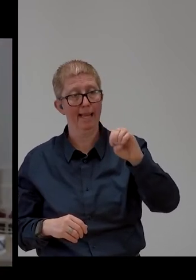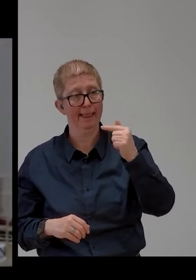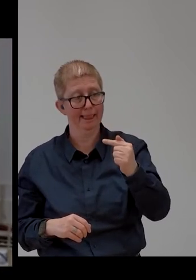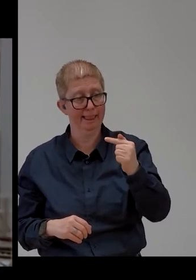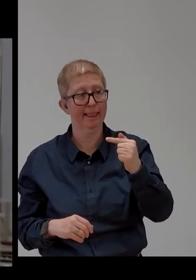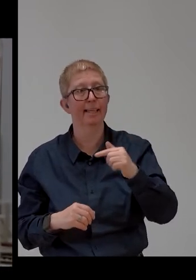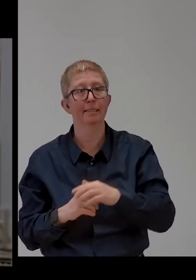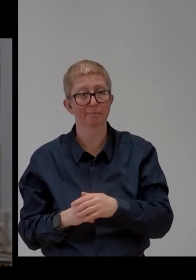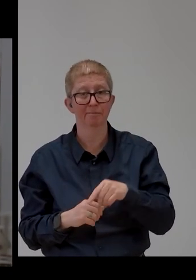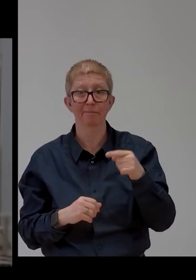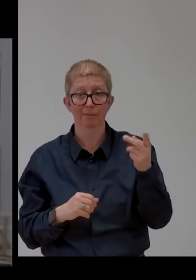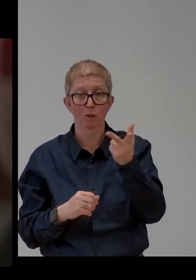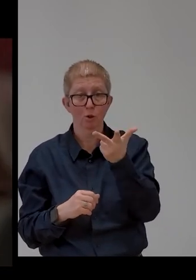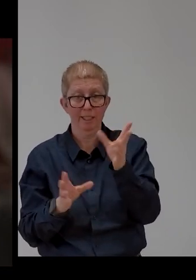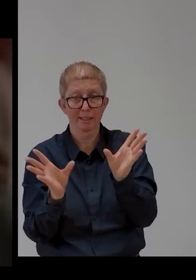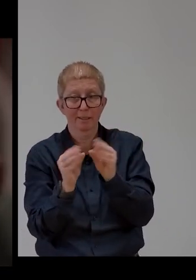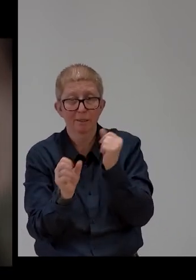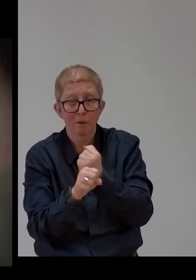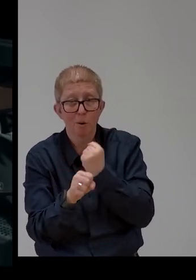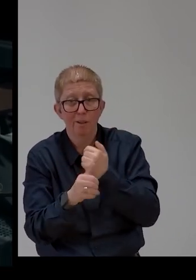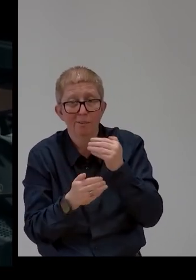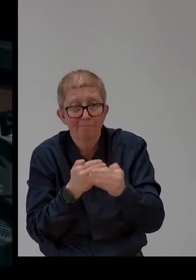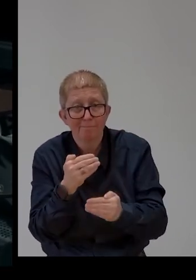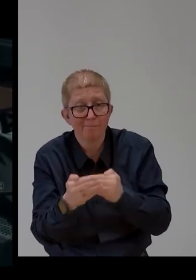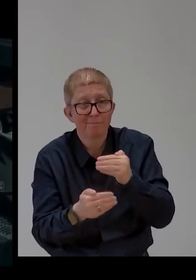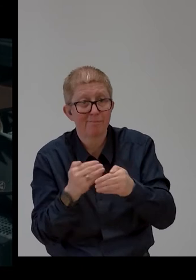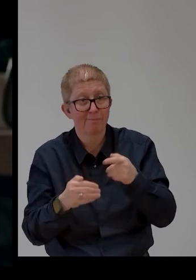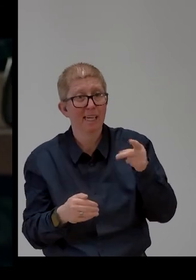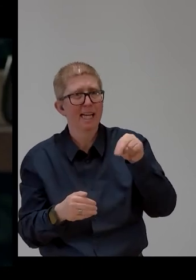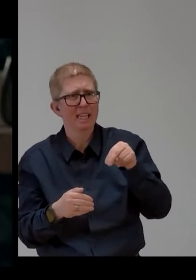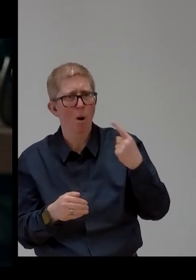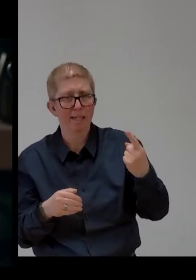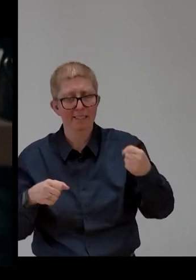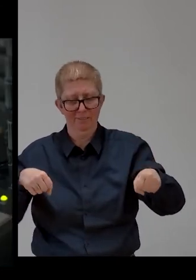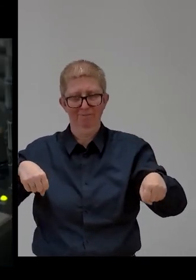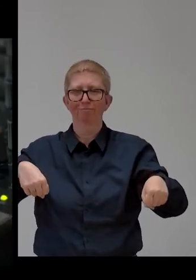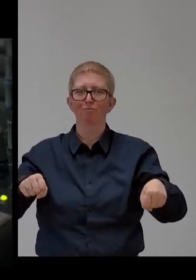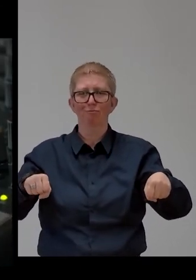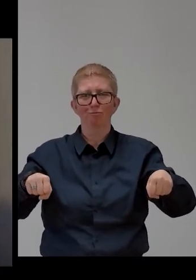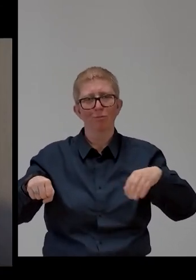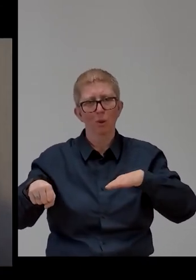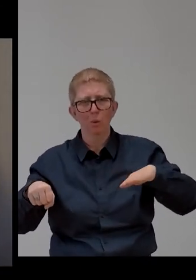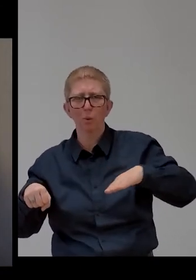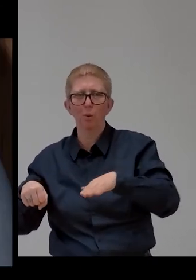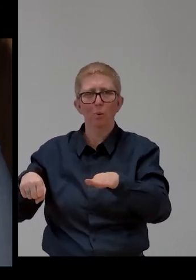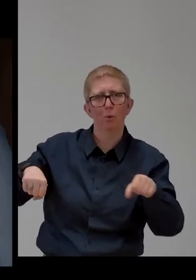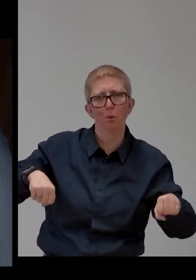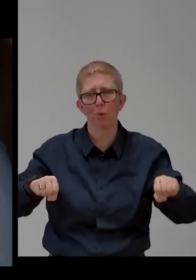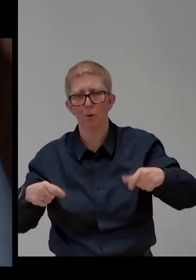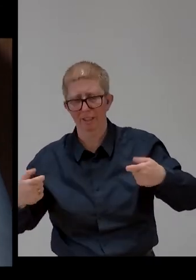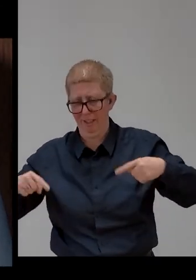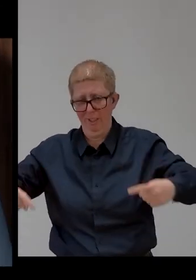people working together. Nicolas drives off on a vehicle that looks like a cross between a wheelchair and a micro scooter.